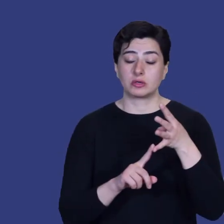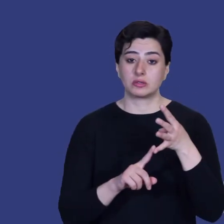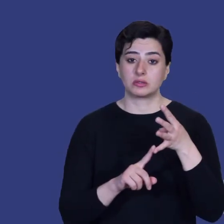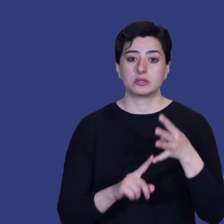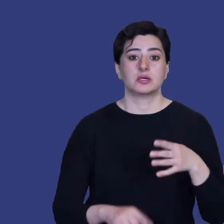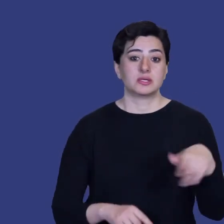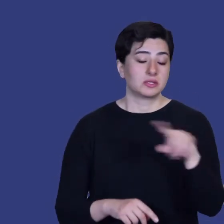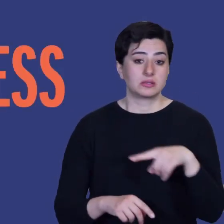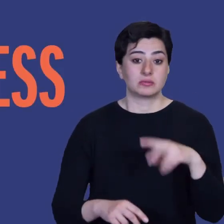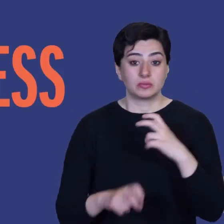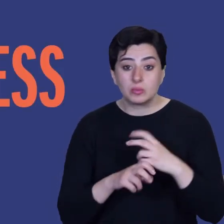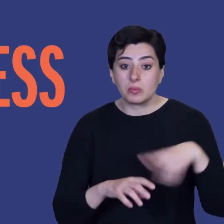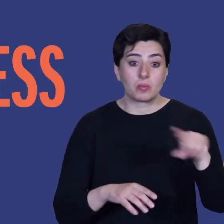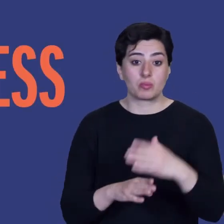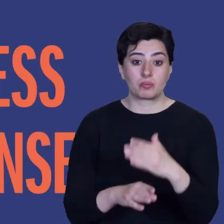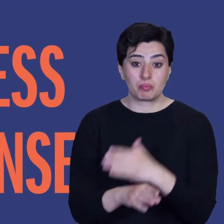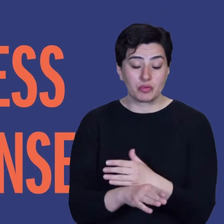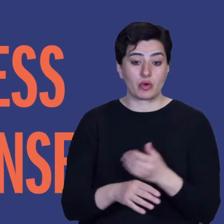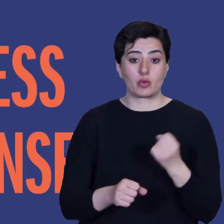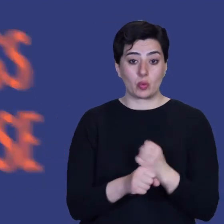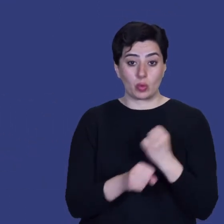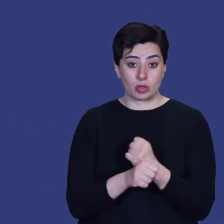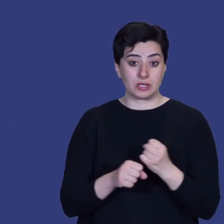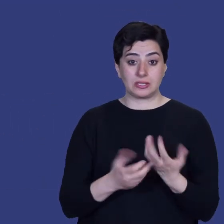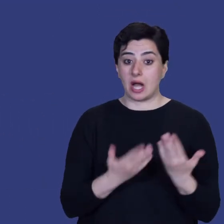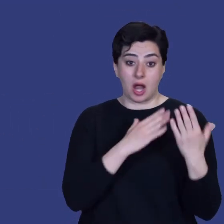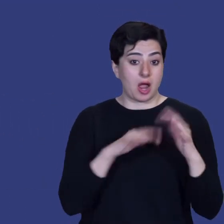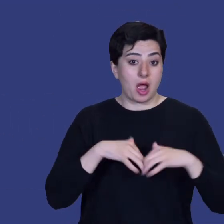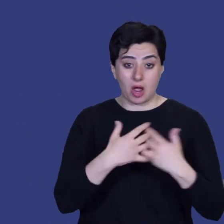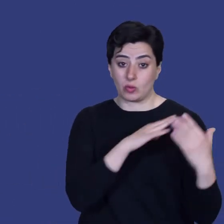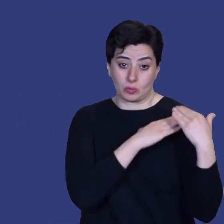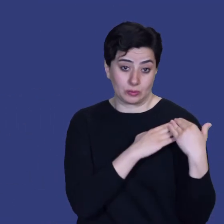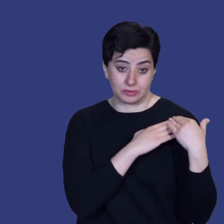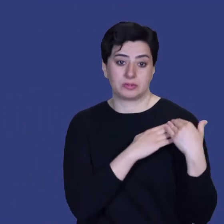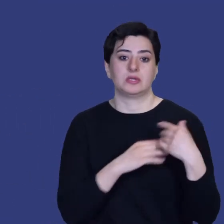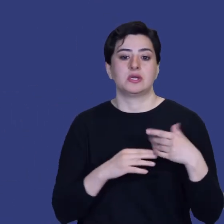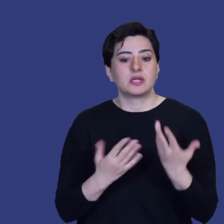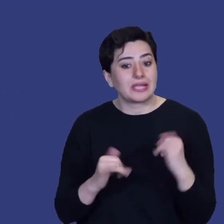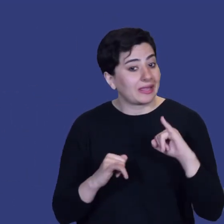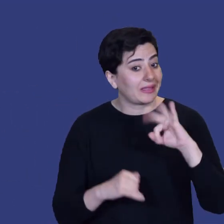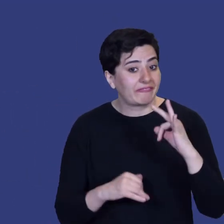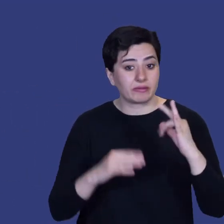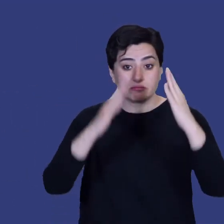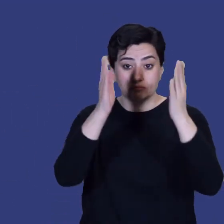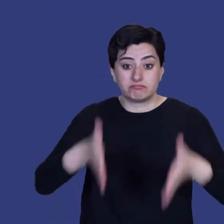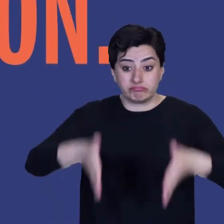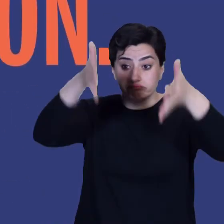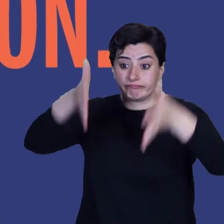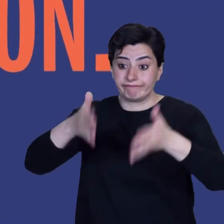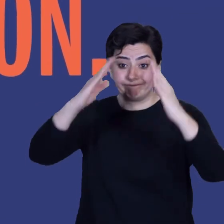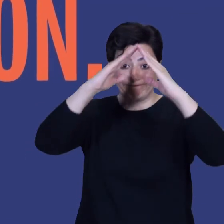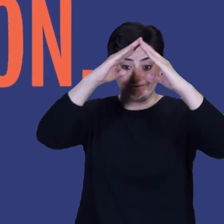Enhancing disaster preparedness for effective response and to build back better in recovery, rehabilitation and